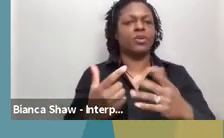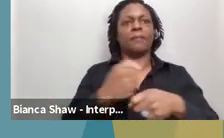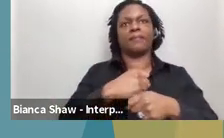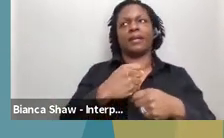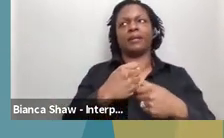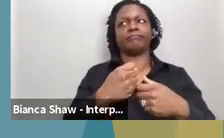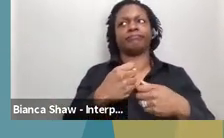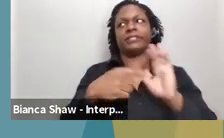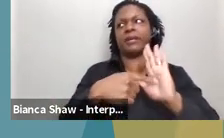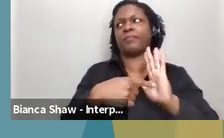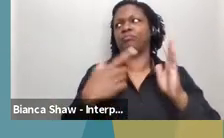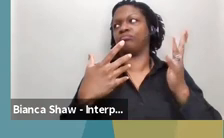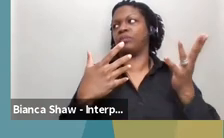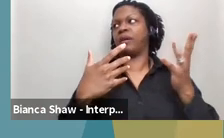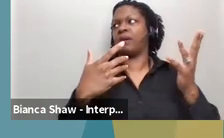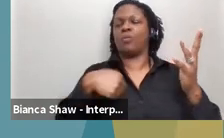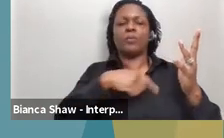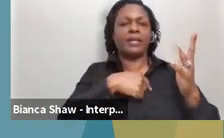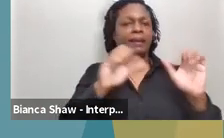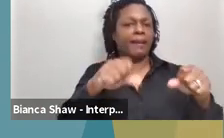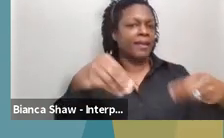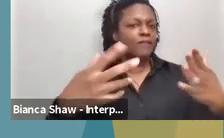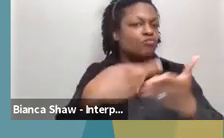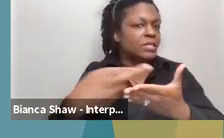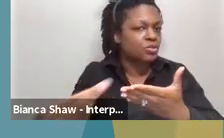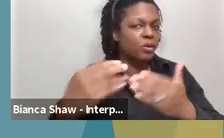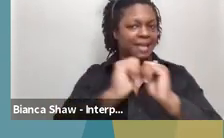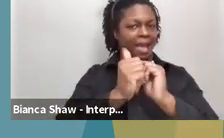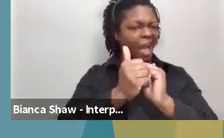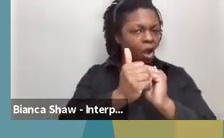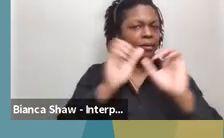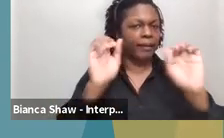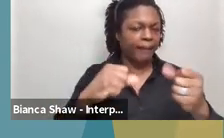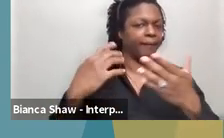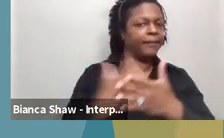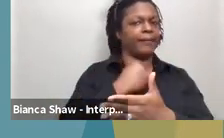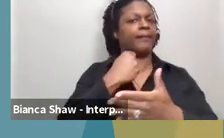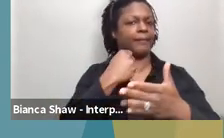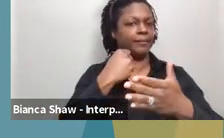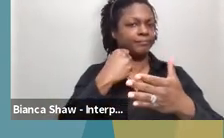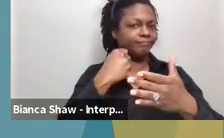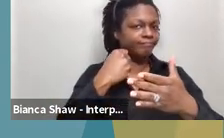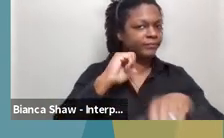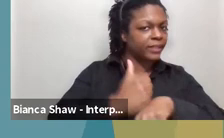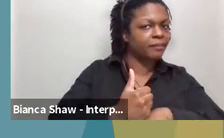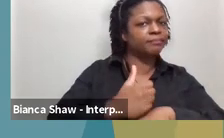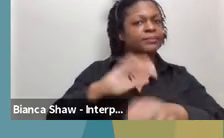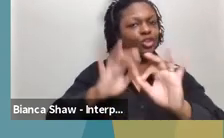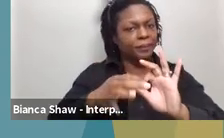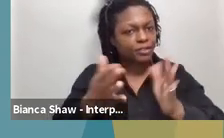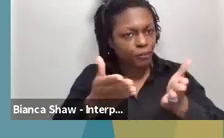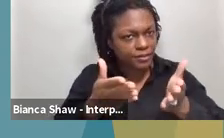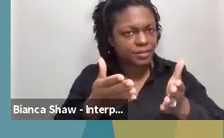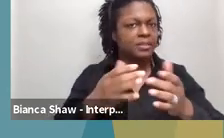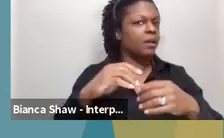example, we can be a resource to you or your organization on how to, um, schedule an interpreter, uh, what, what